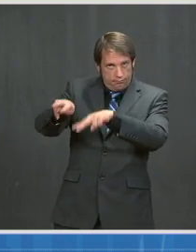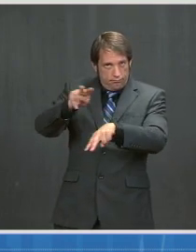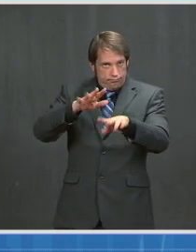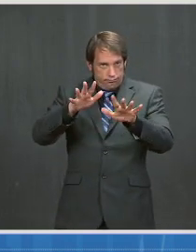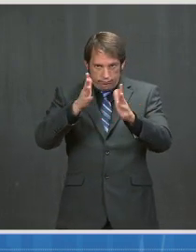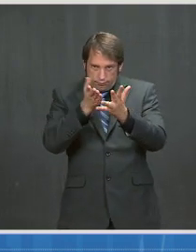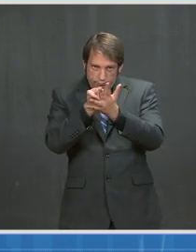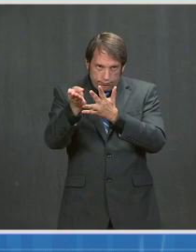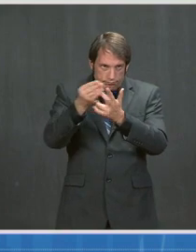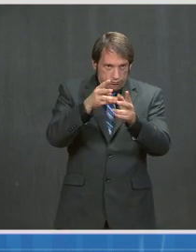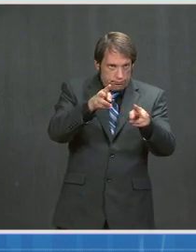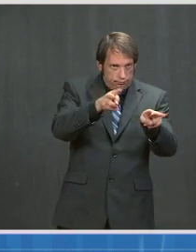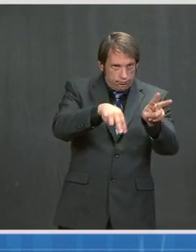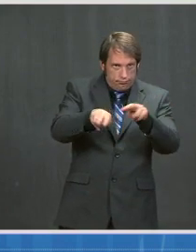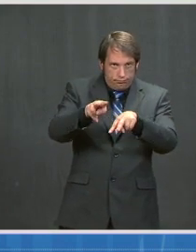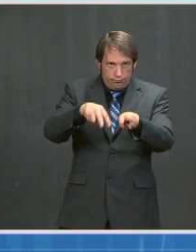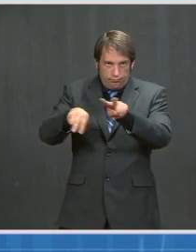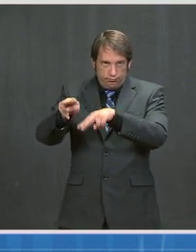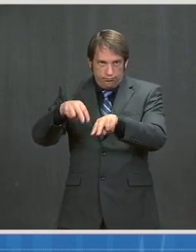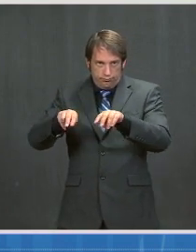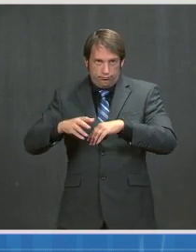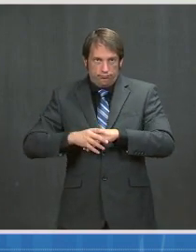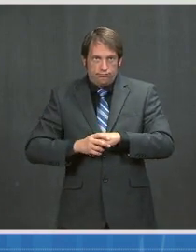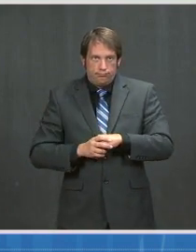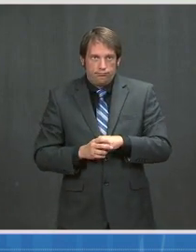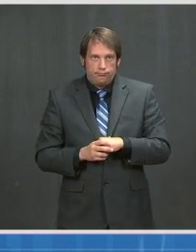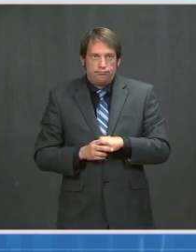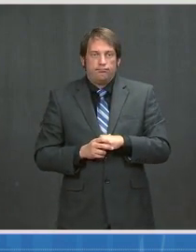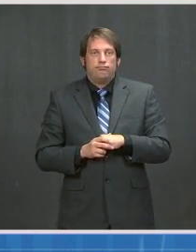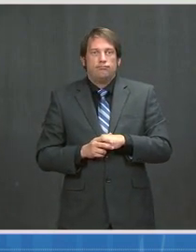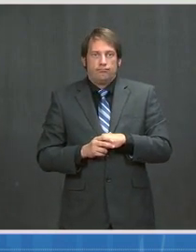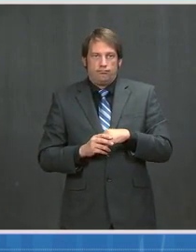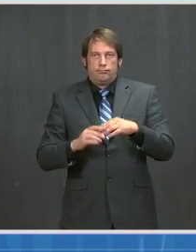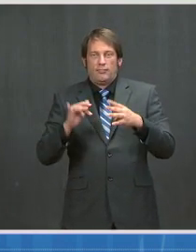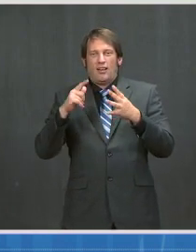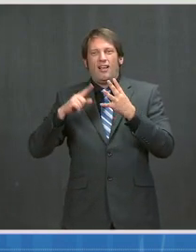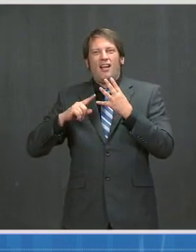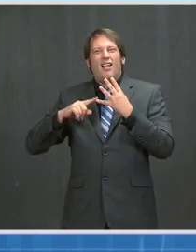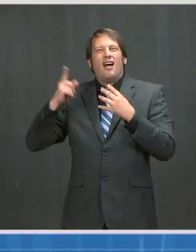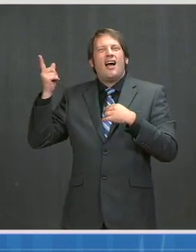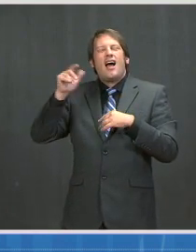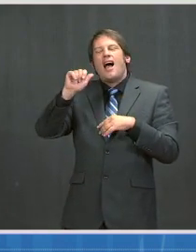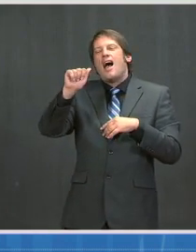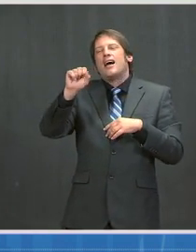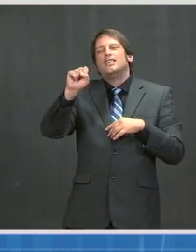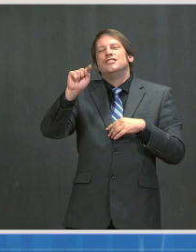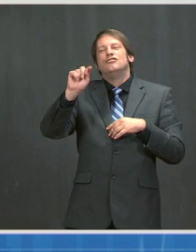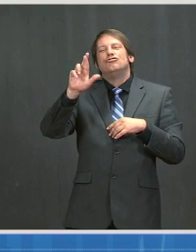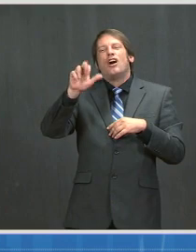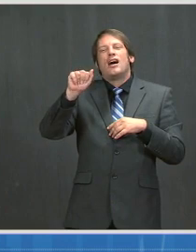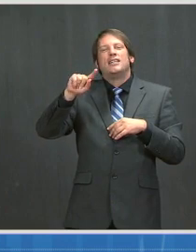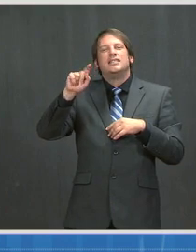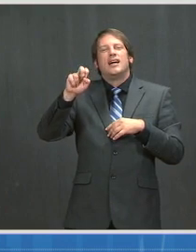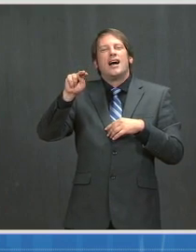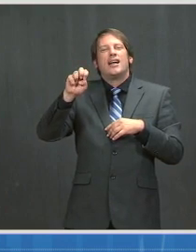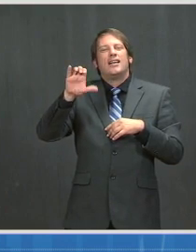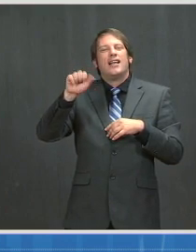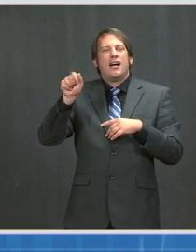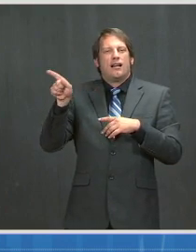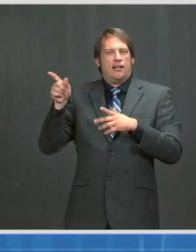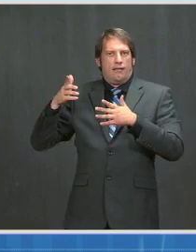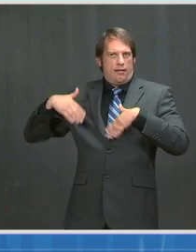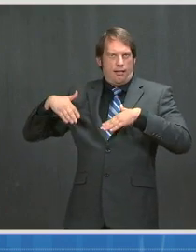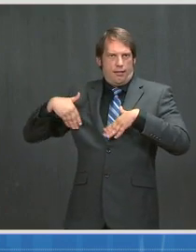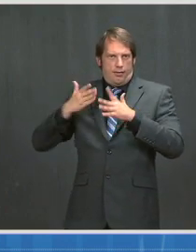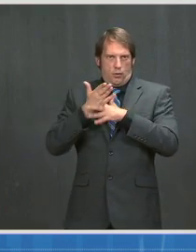that's really very important. B, the J&J doses that have gone out had nothing at all to do with the